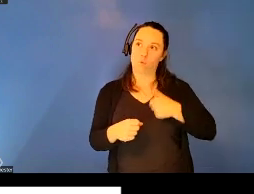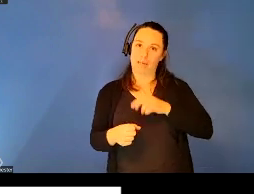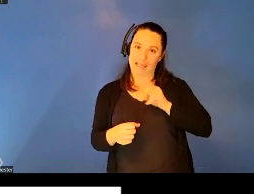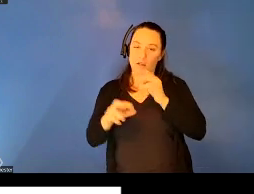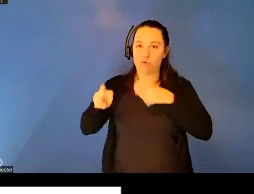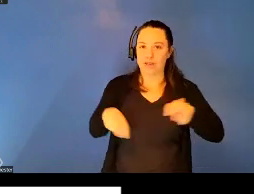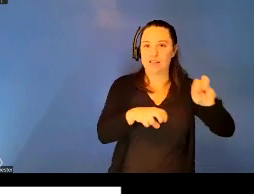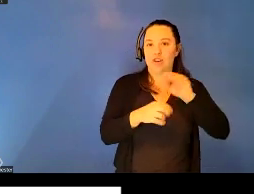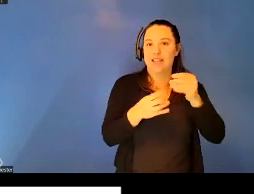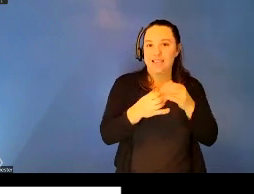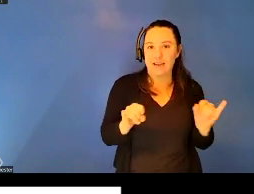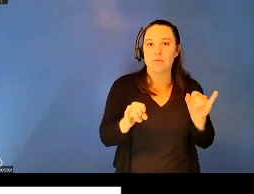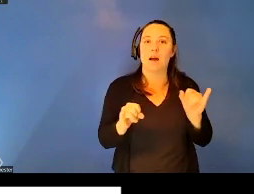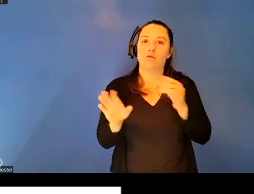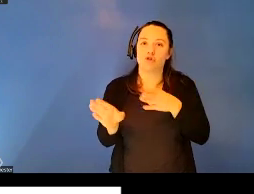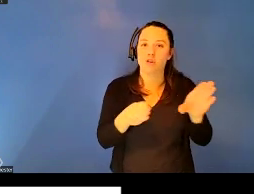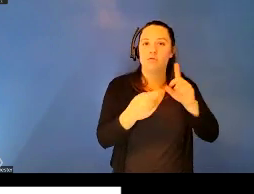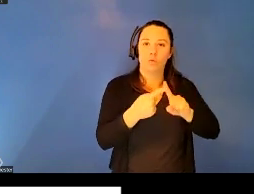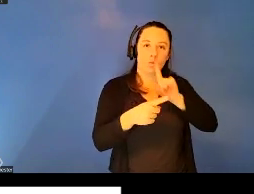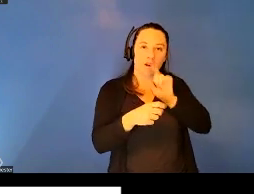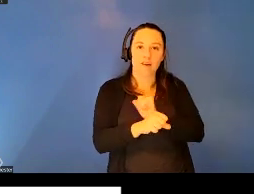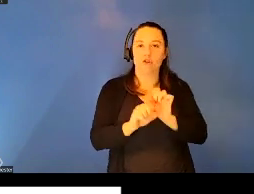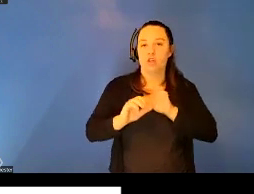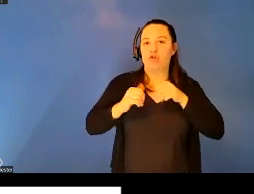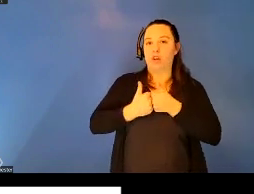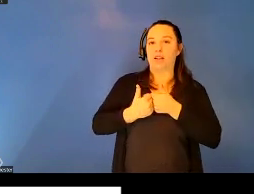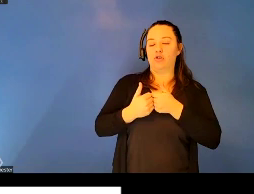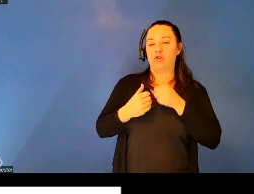to actually challenge them in many others.